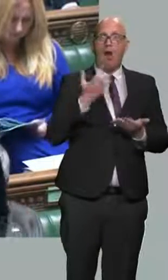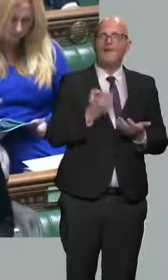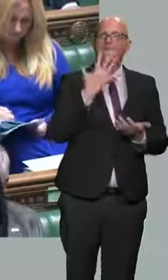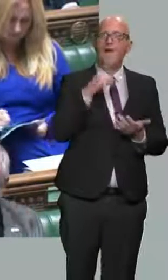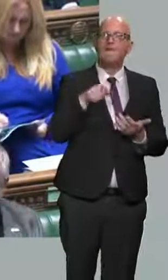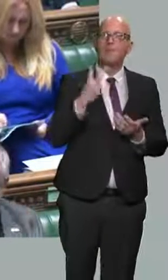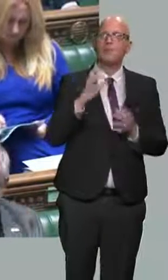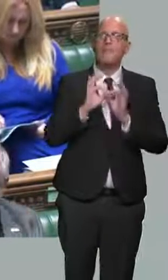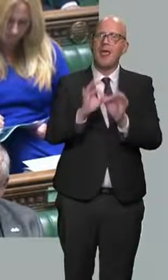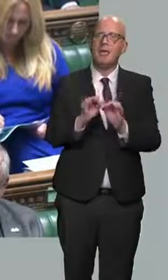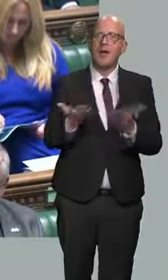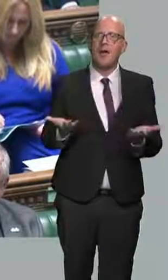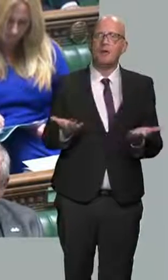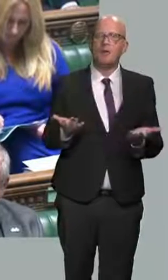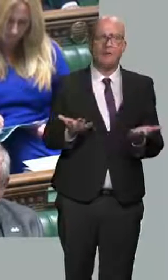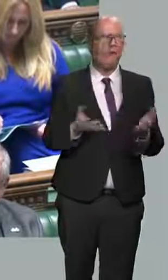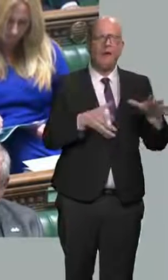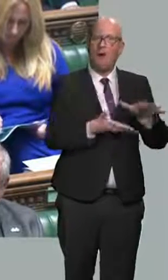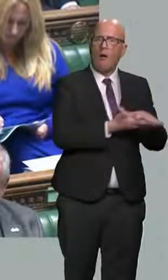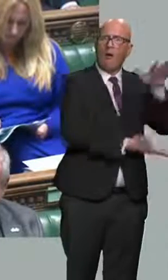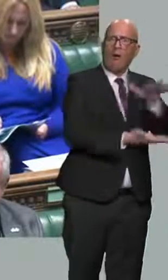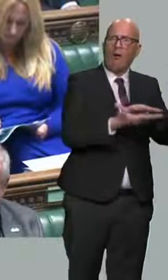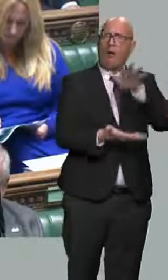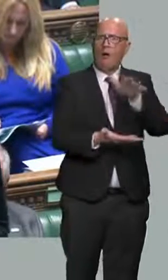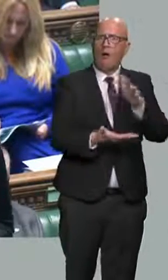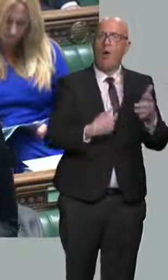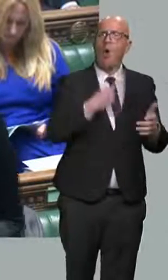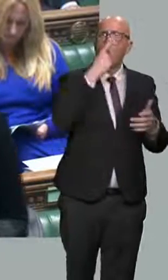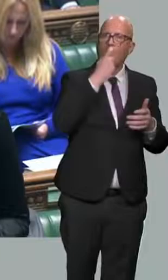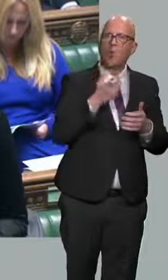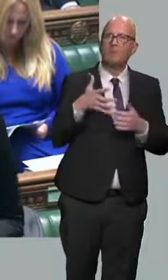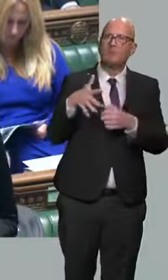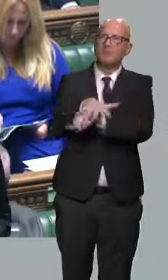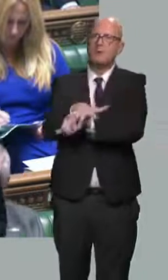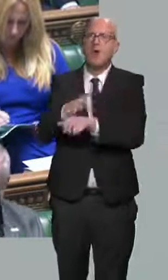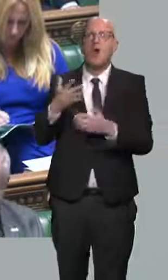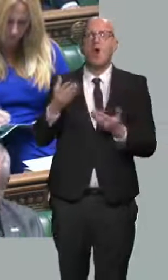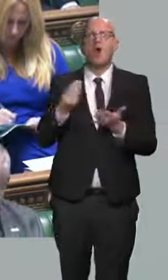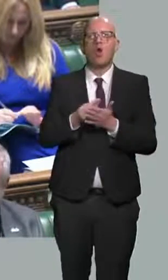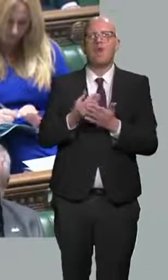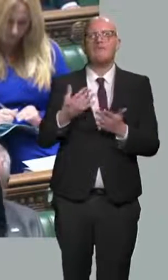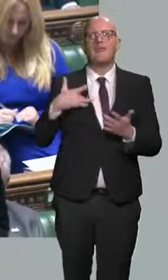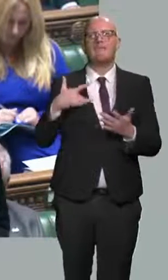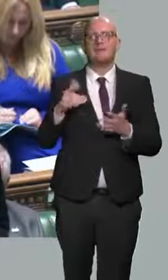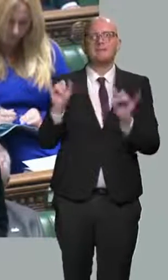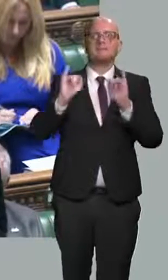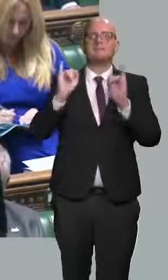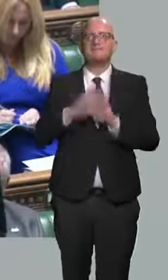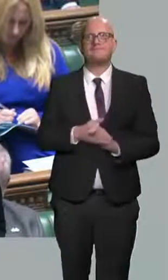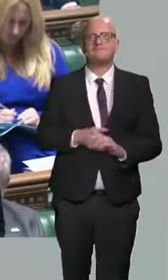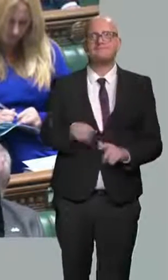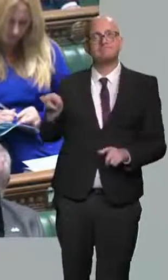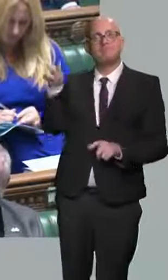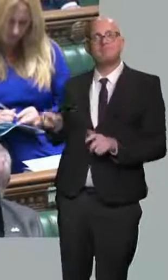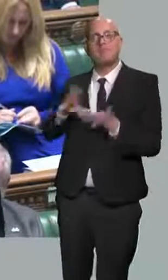This could have been used to cushion the cost of living crisis and to invest in renewables and to weaners of fossil fuel. Money-saving expert Martin Lewis was stark in his